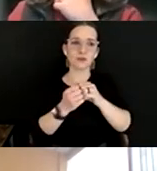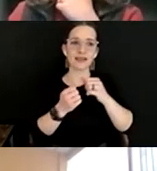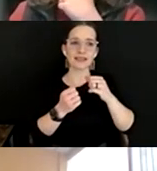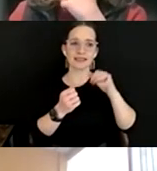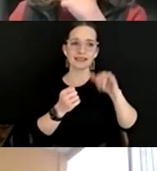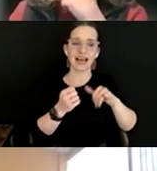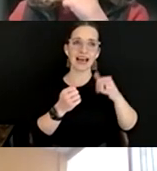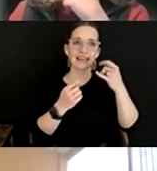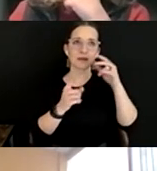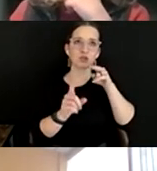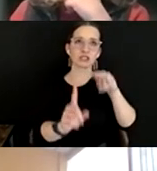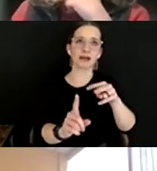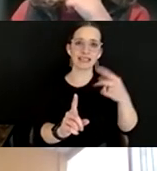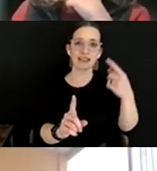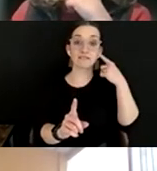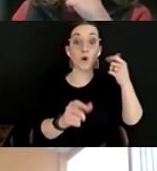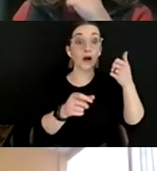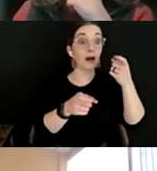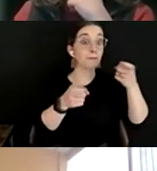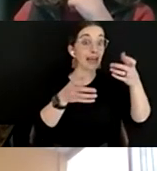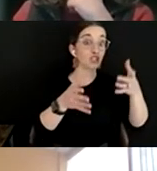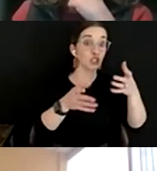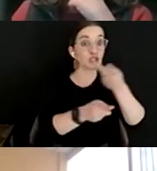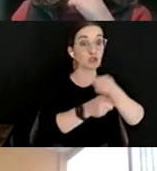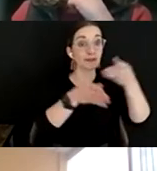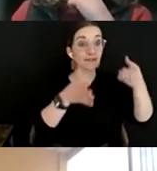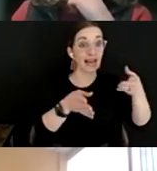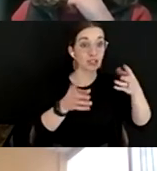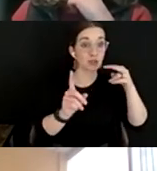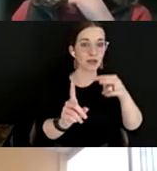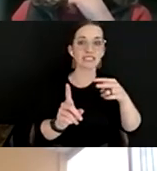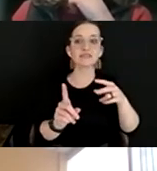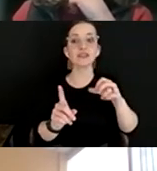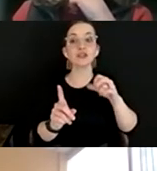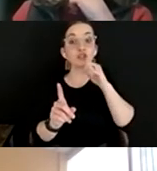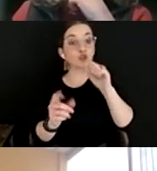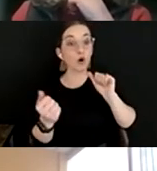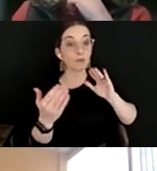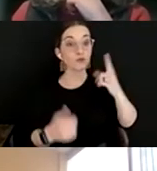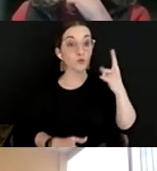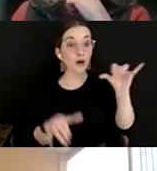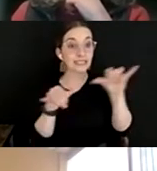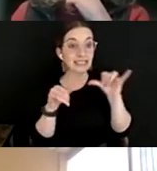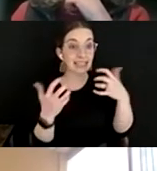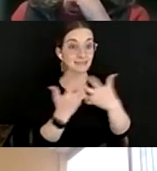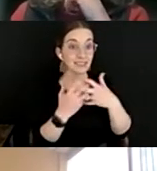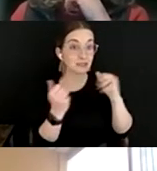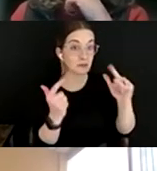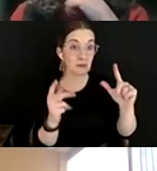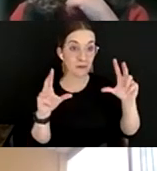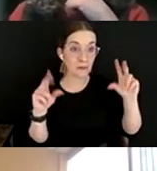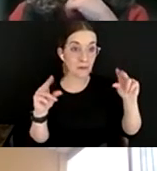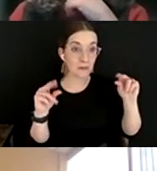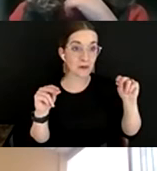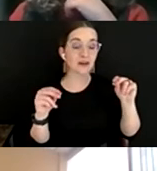managerial or supervisory perspective of just not approaching a one-size-fits-all. So what works to promote someone